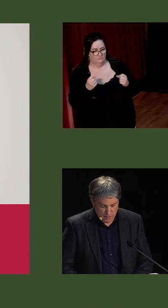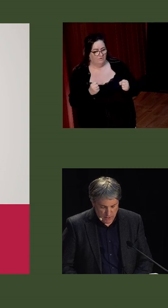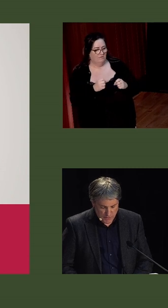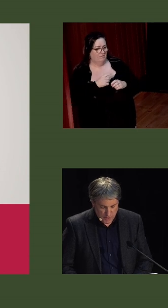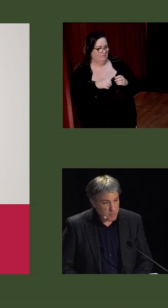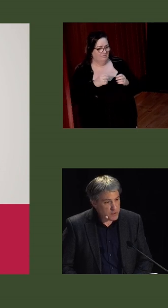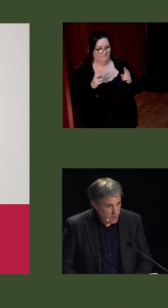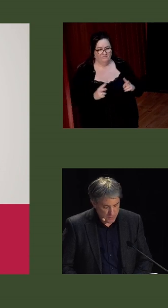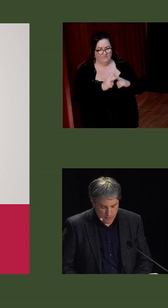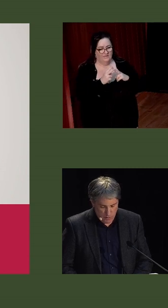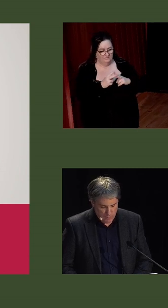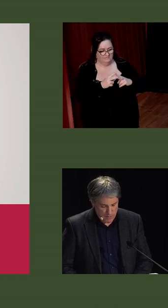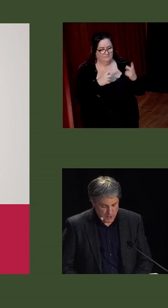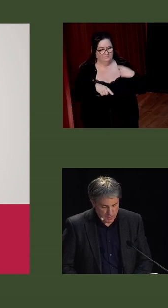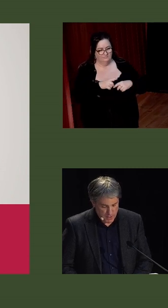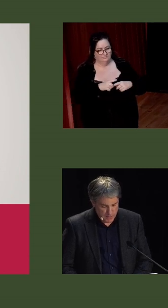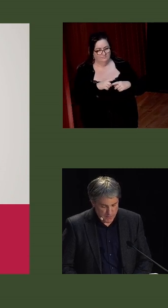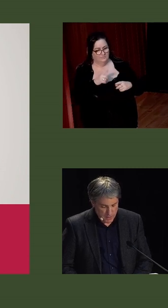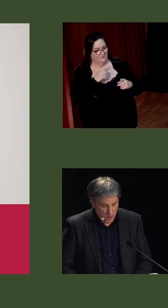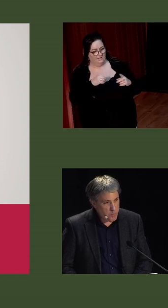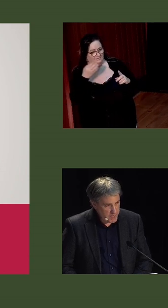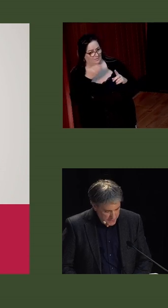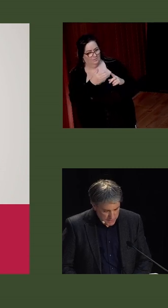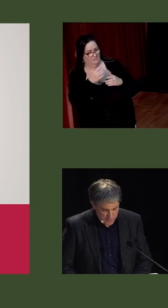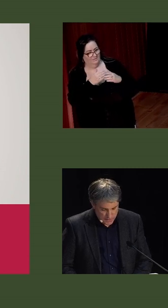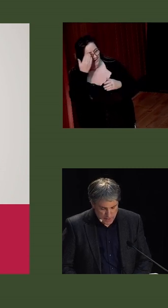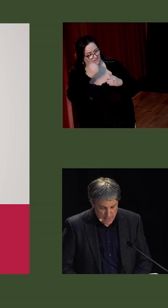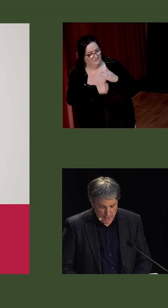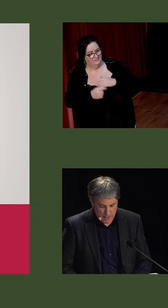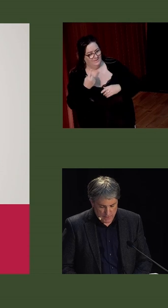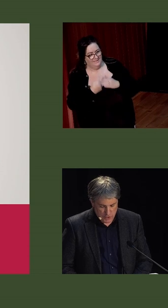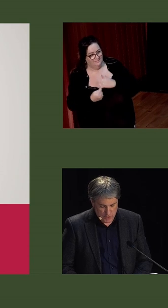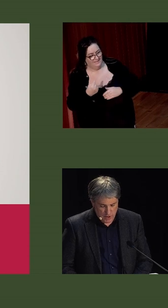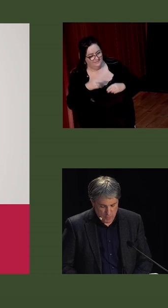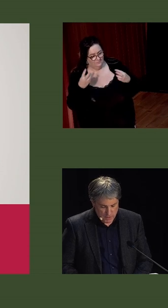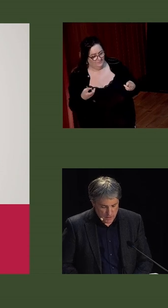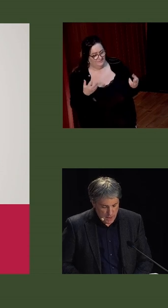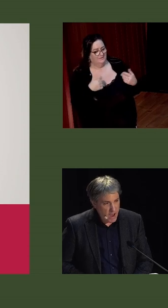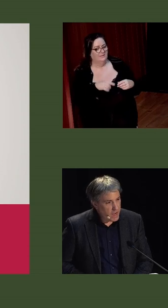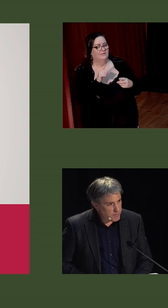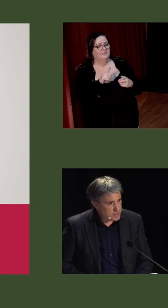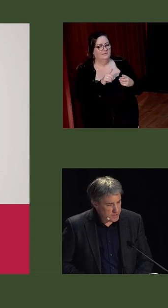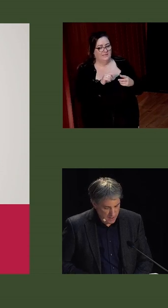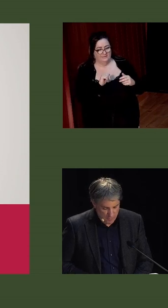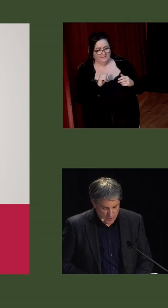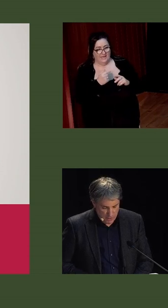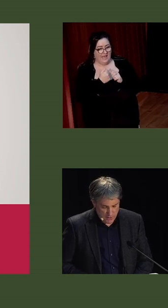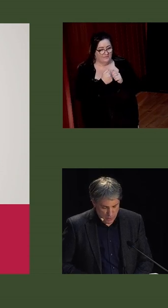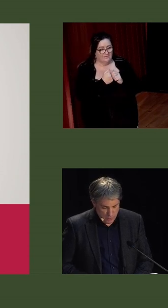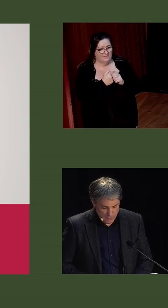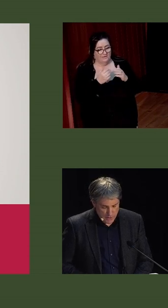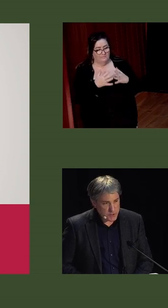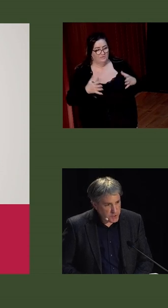of political violence, but not the goal of Irish independence, obeisance to the legally constituted government, advocacy